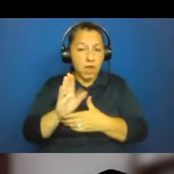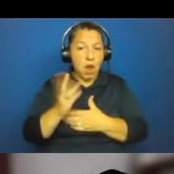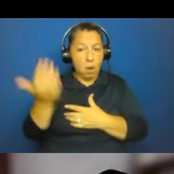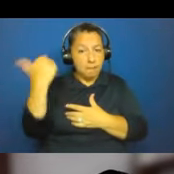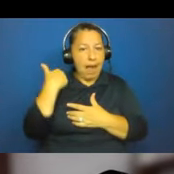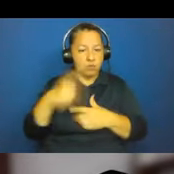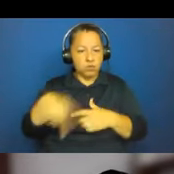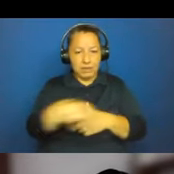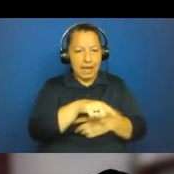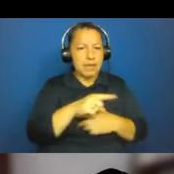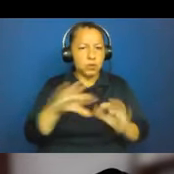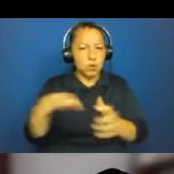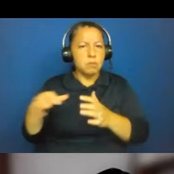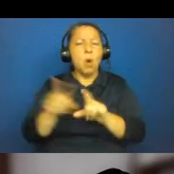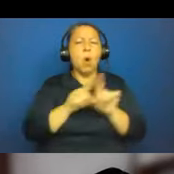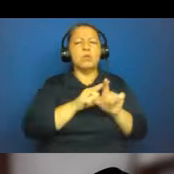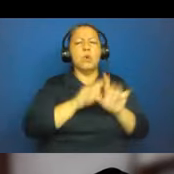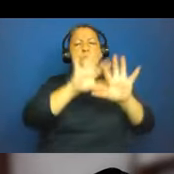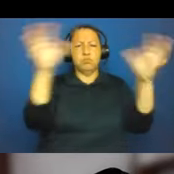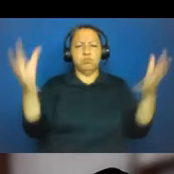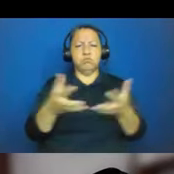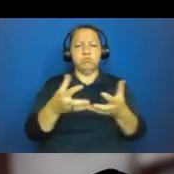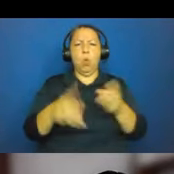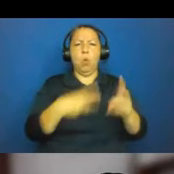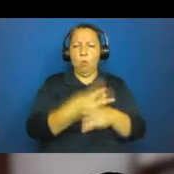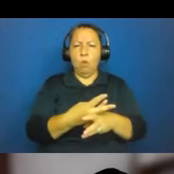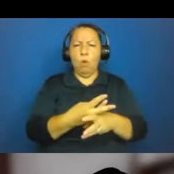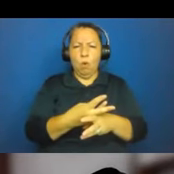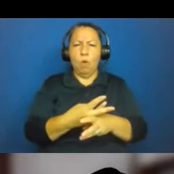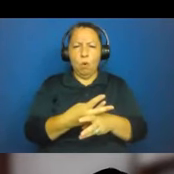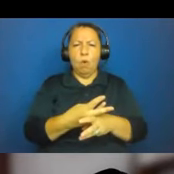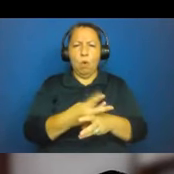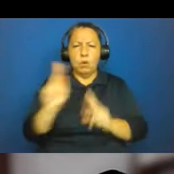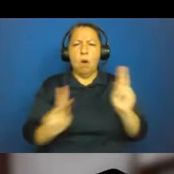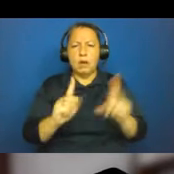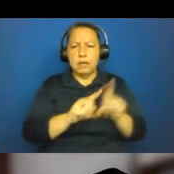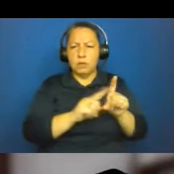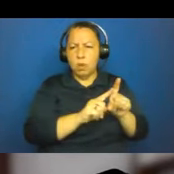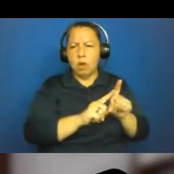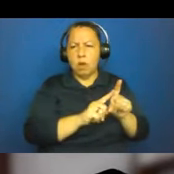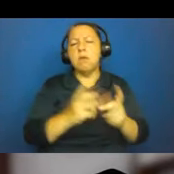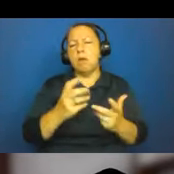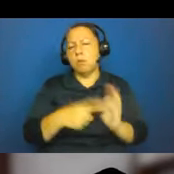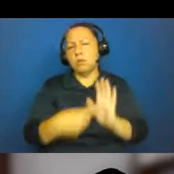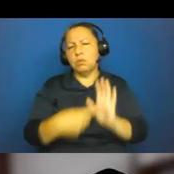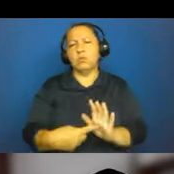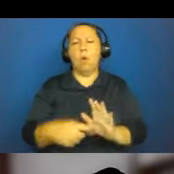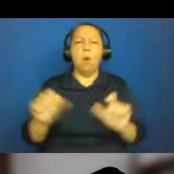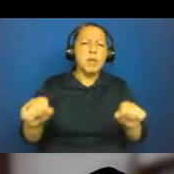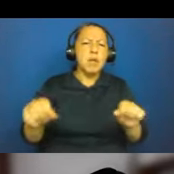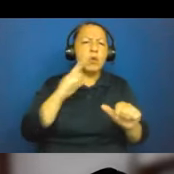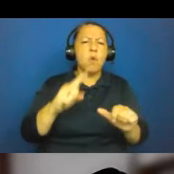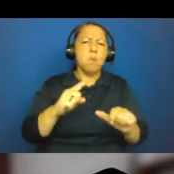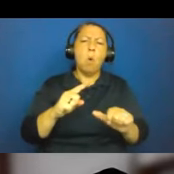audience, I really hope that I'm able to show the potential for more concrete and powerful ways to